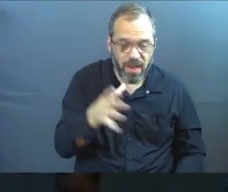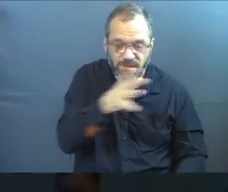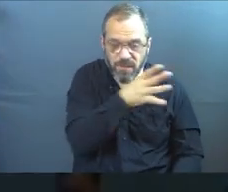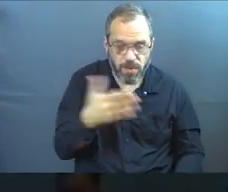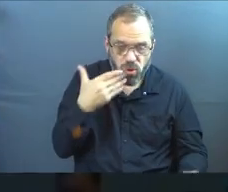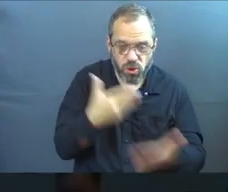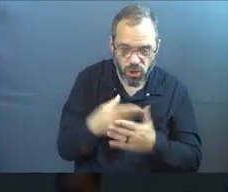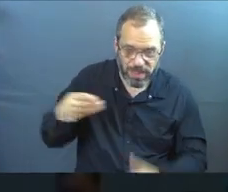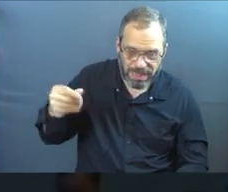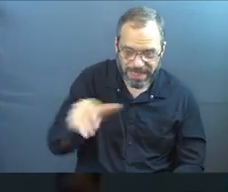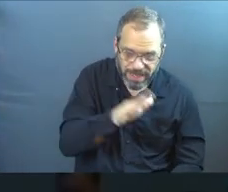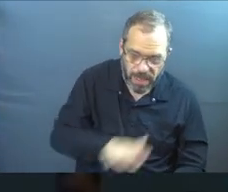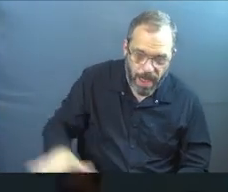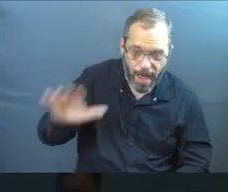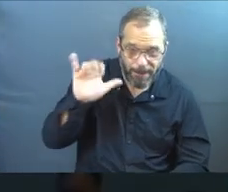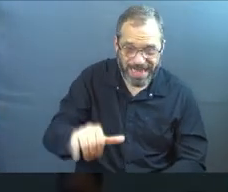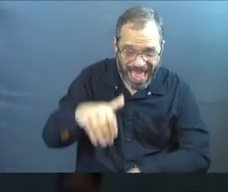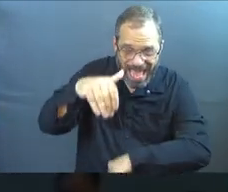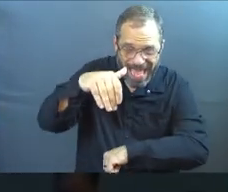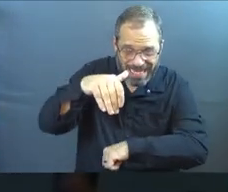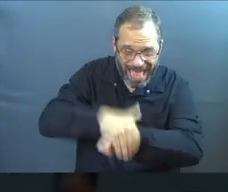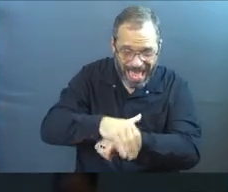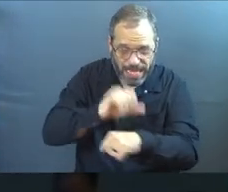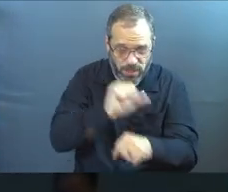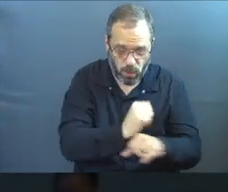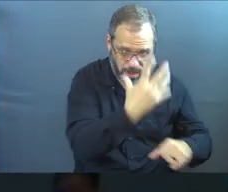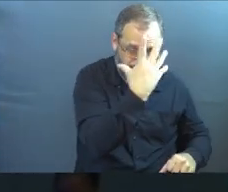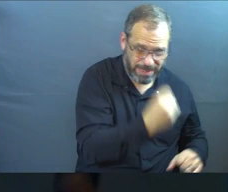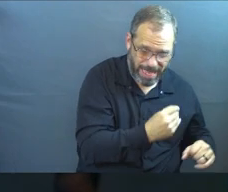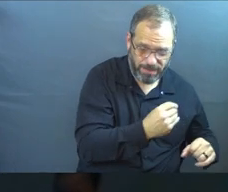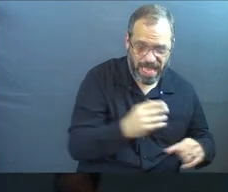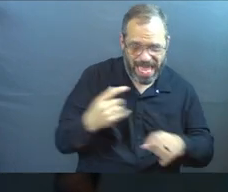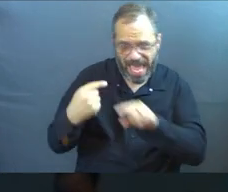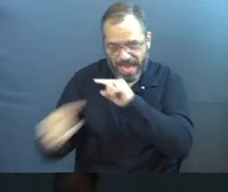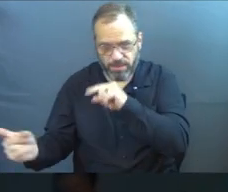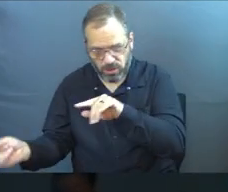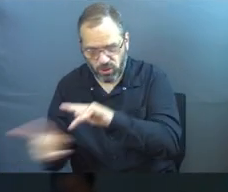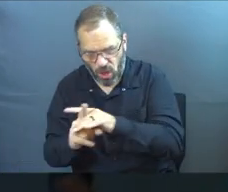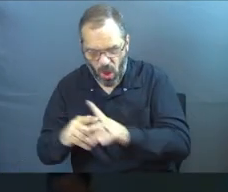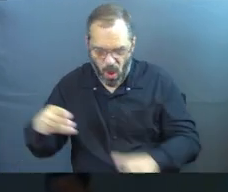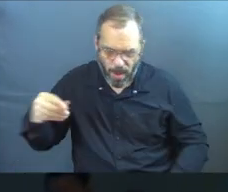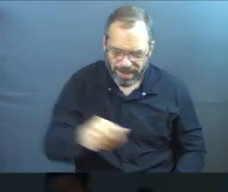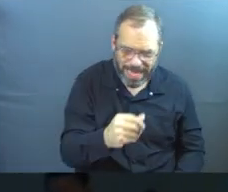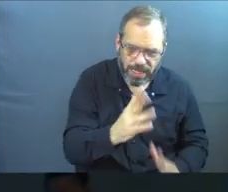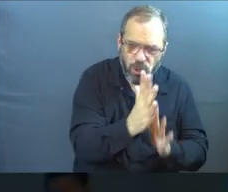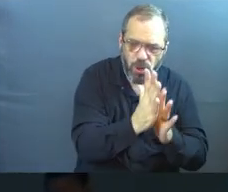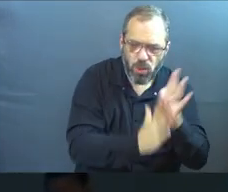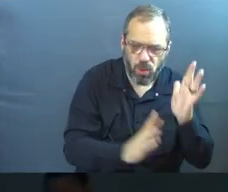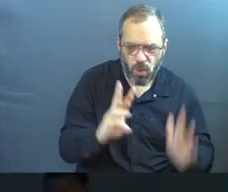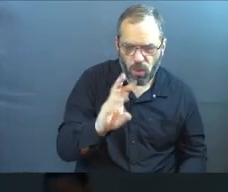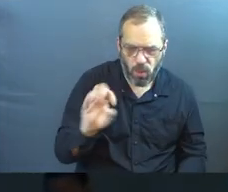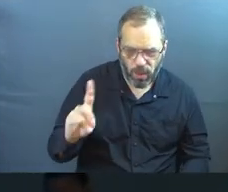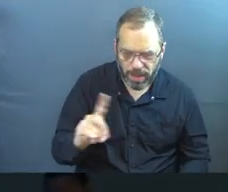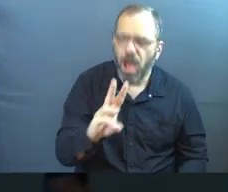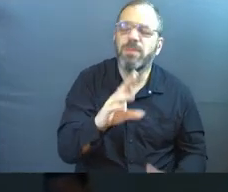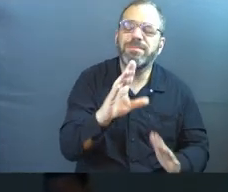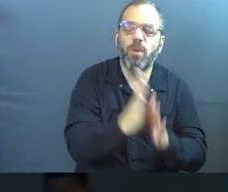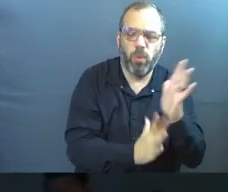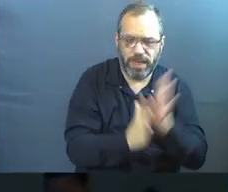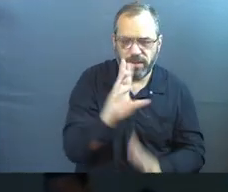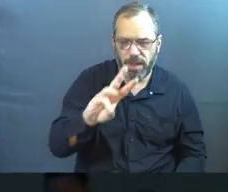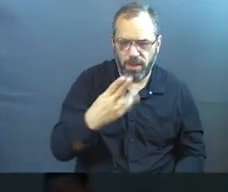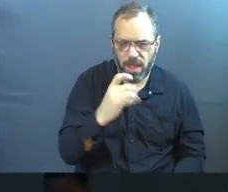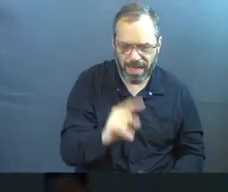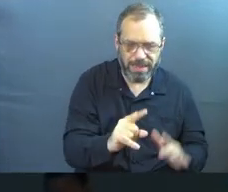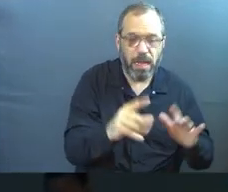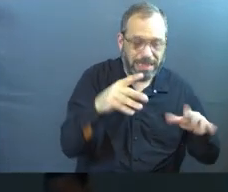planted good seed in his field. But that night as the workers slept, his enemy came and planted weeds among the wheat and